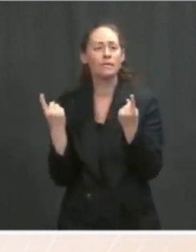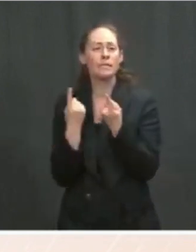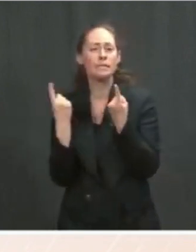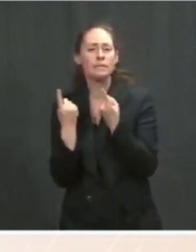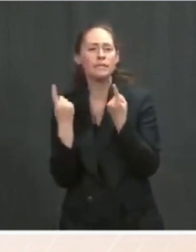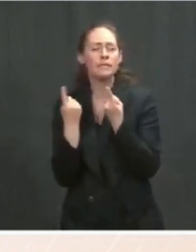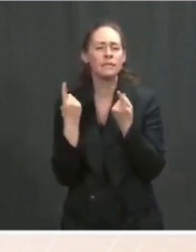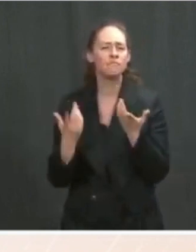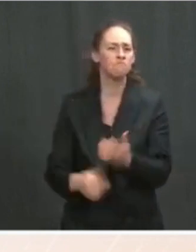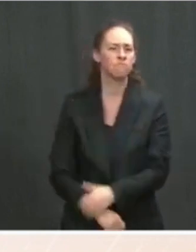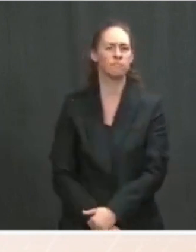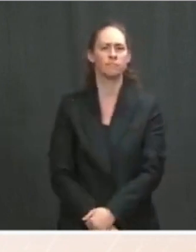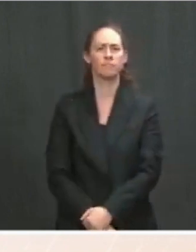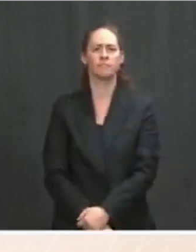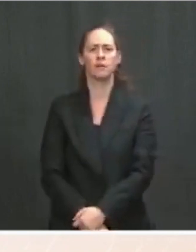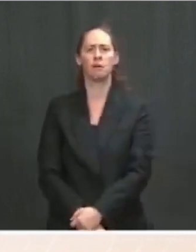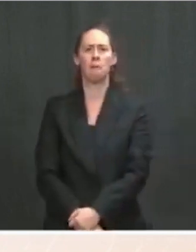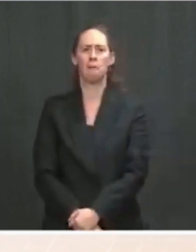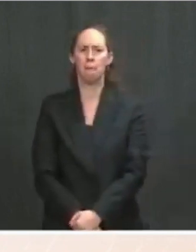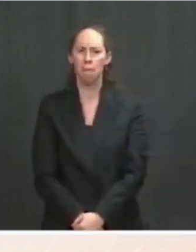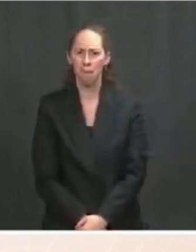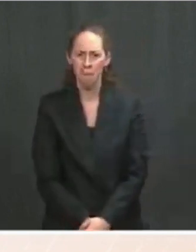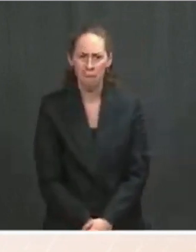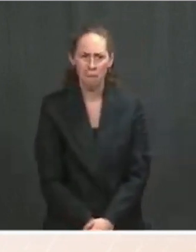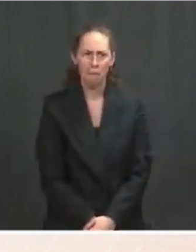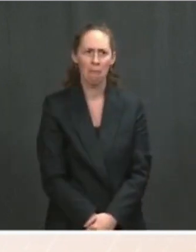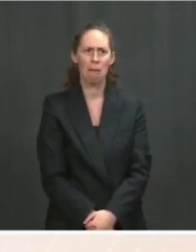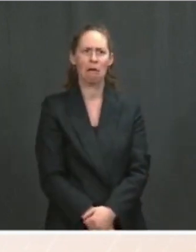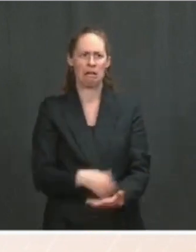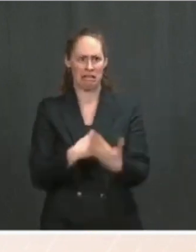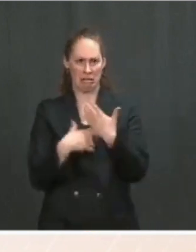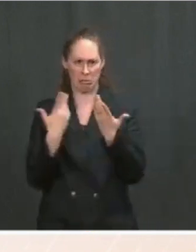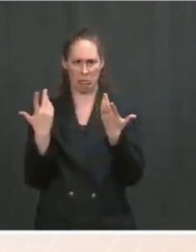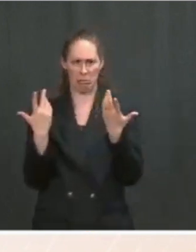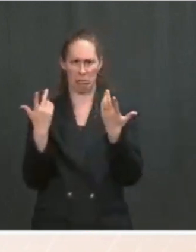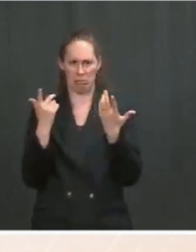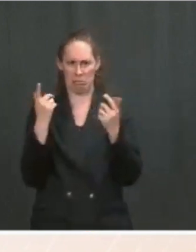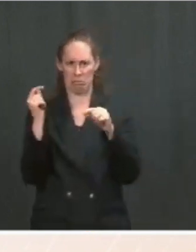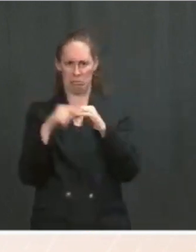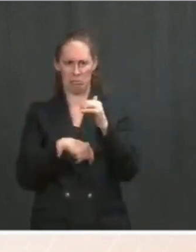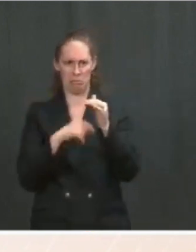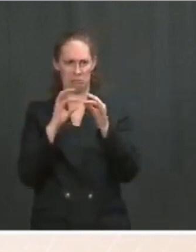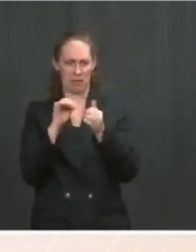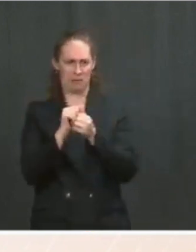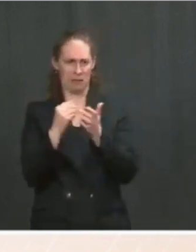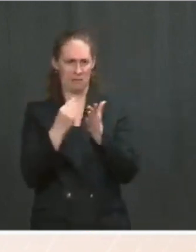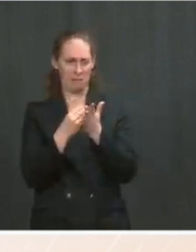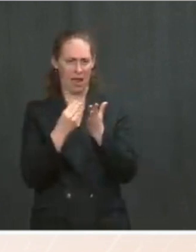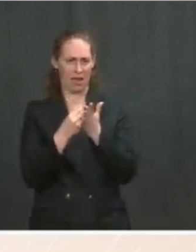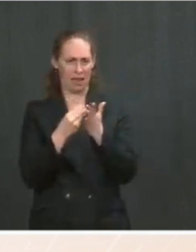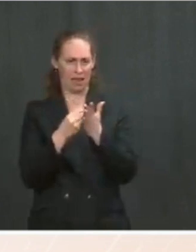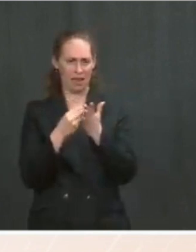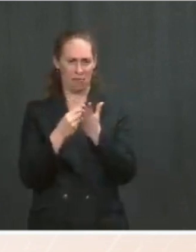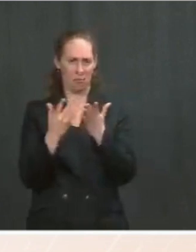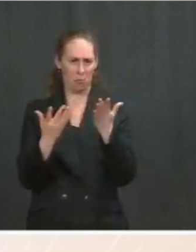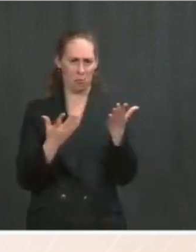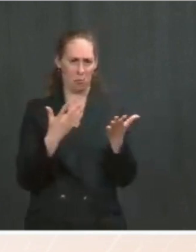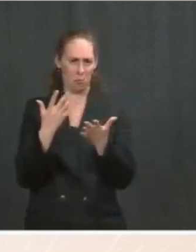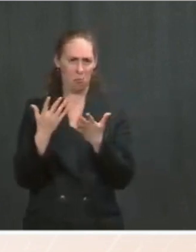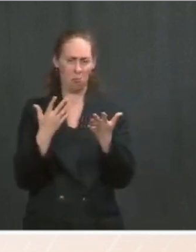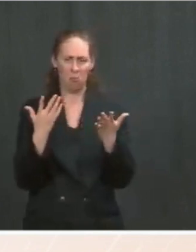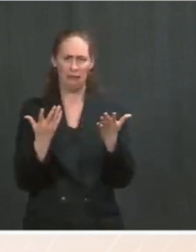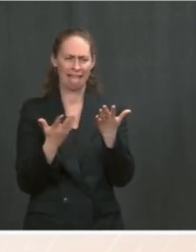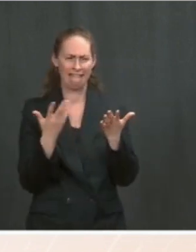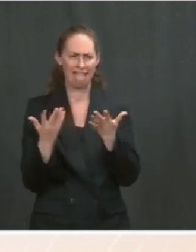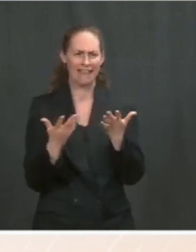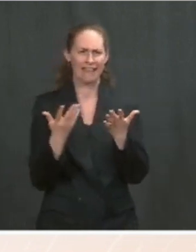Well, without much detail of where he thinks our youth are being indoctrinated sounds very mysterious and dangerous. Although I don't think